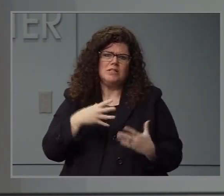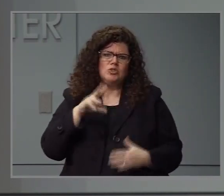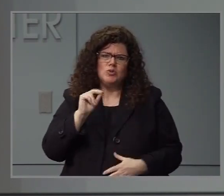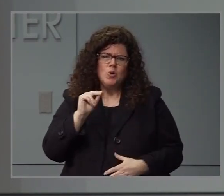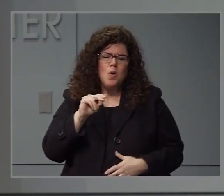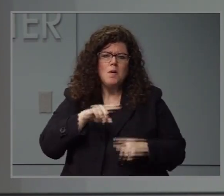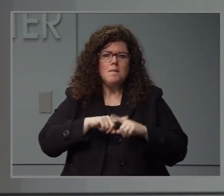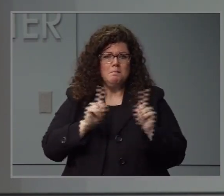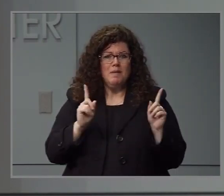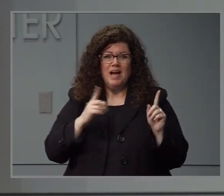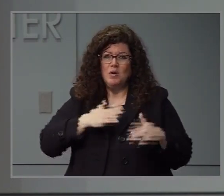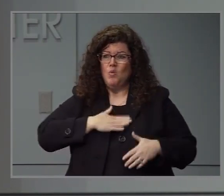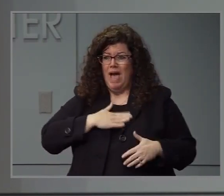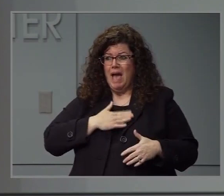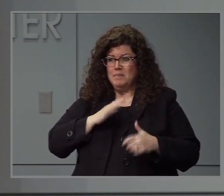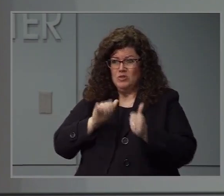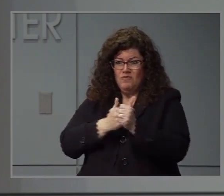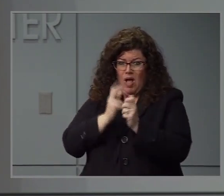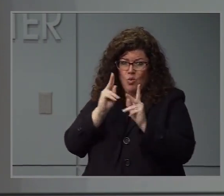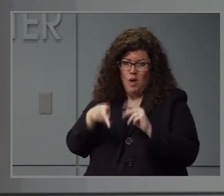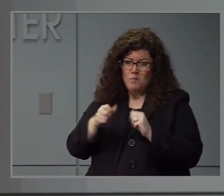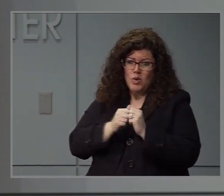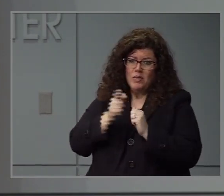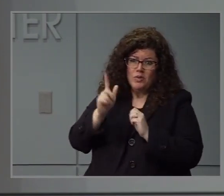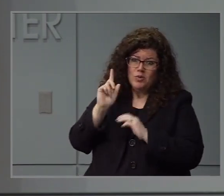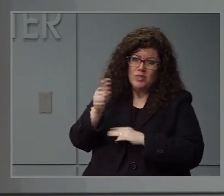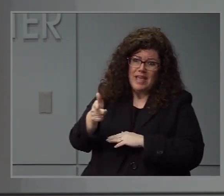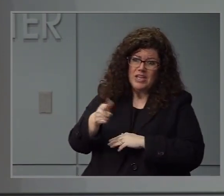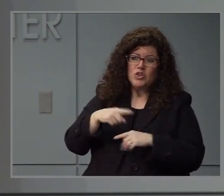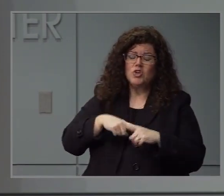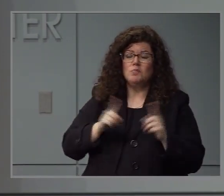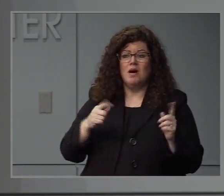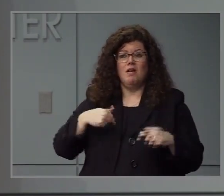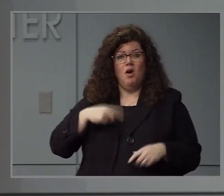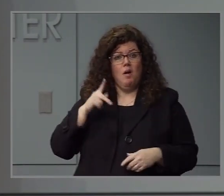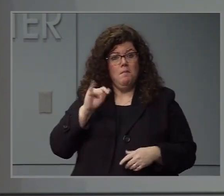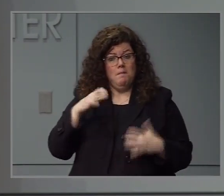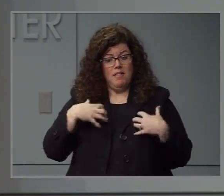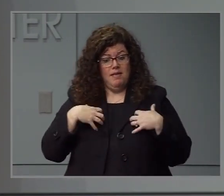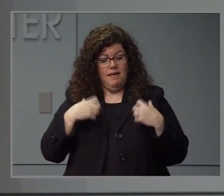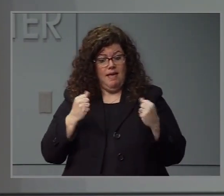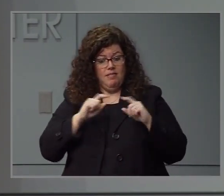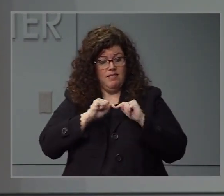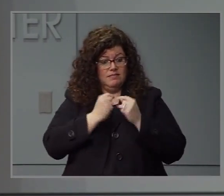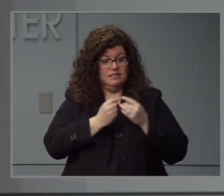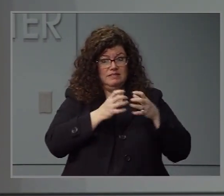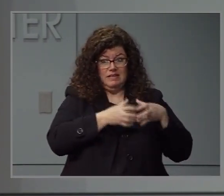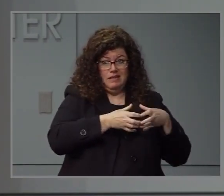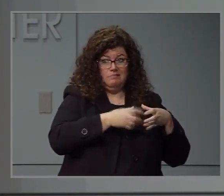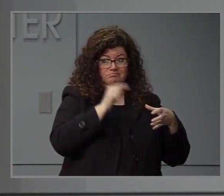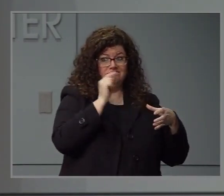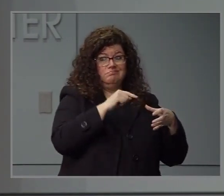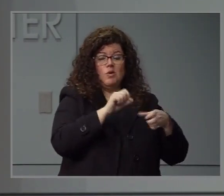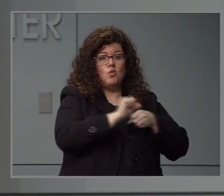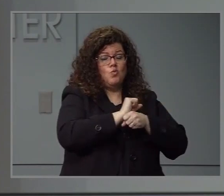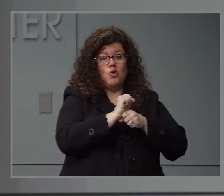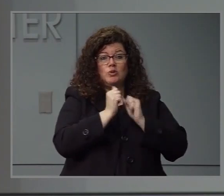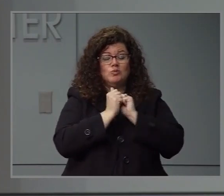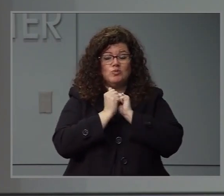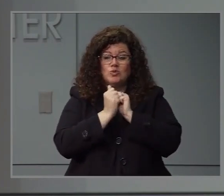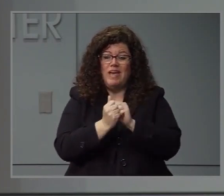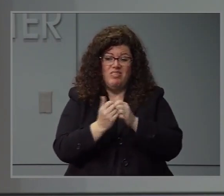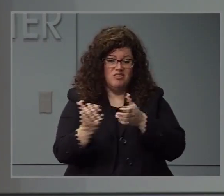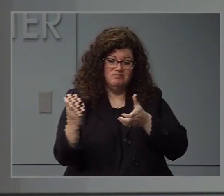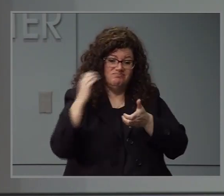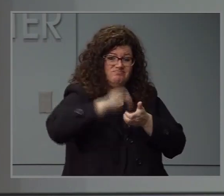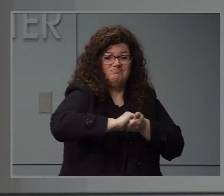happy to have folks follow up. I will say that our public health team is working very closely with